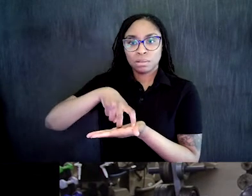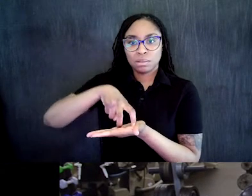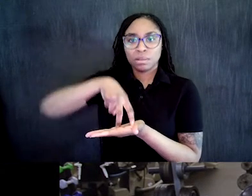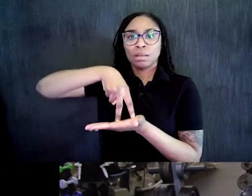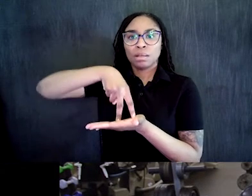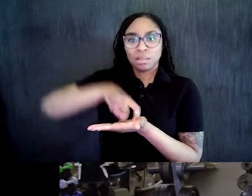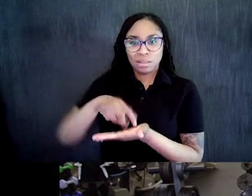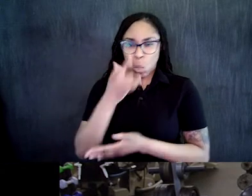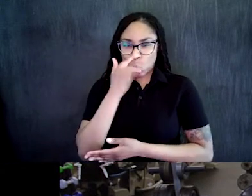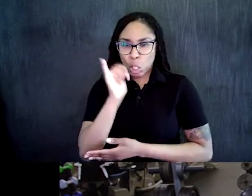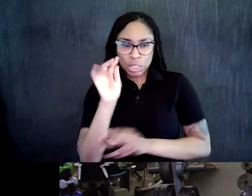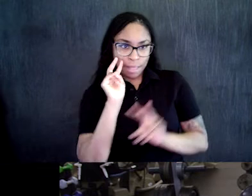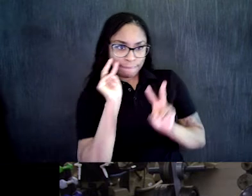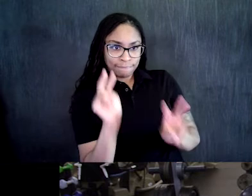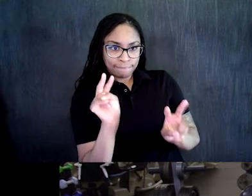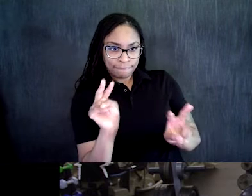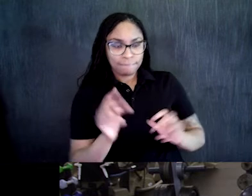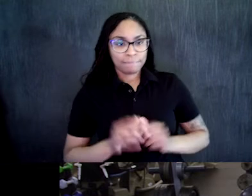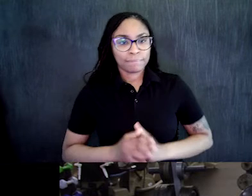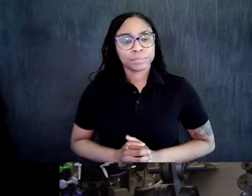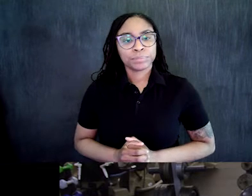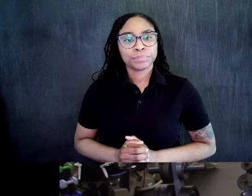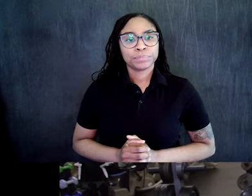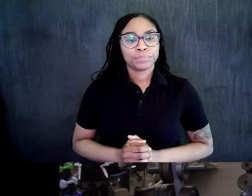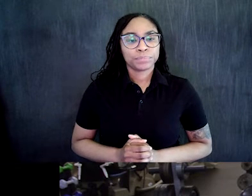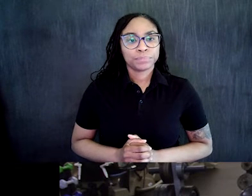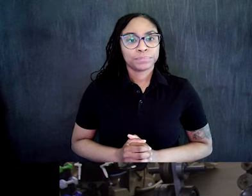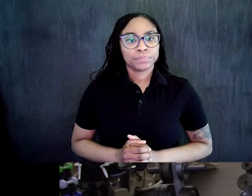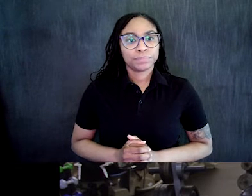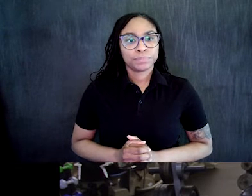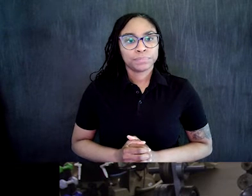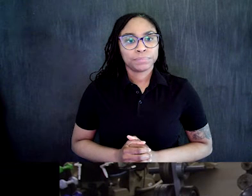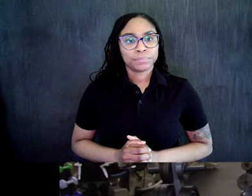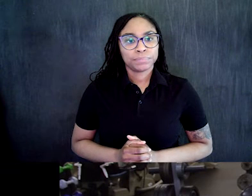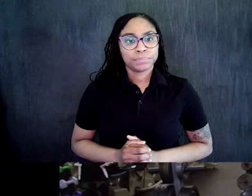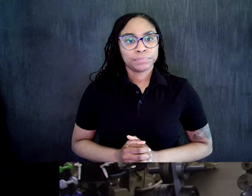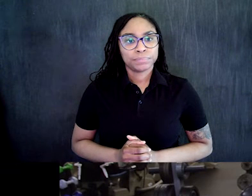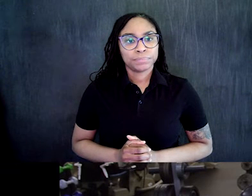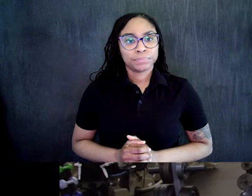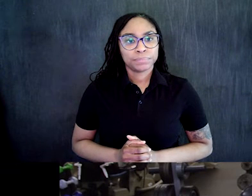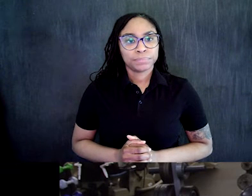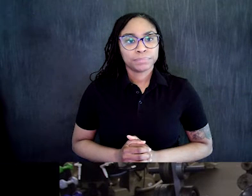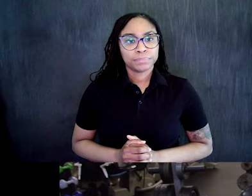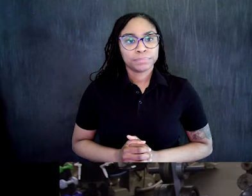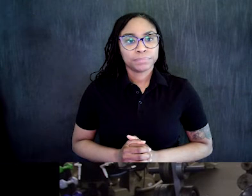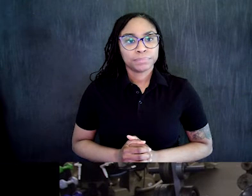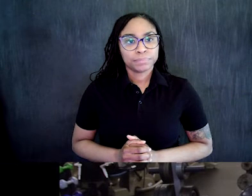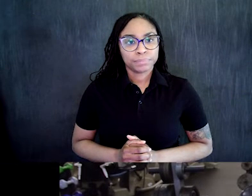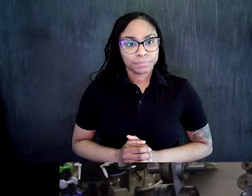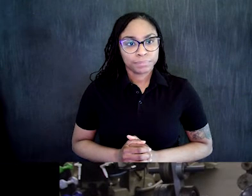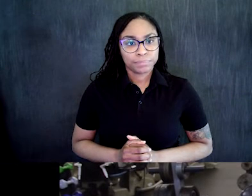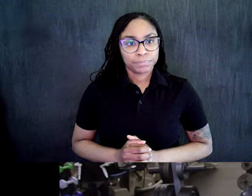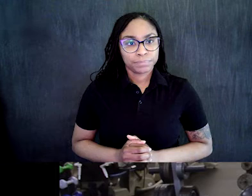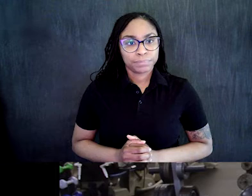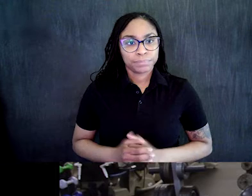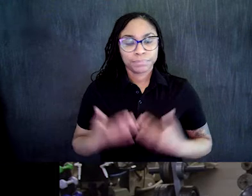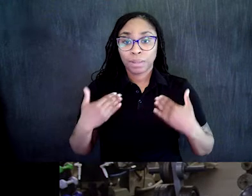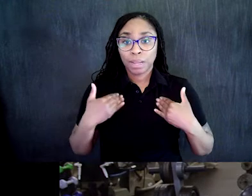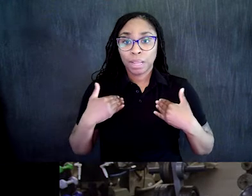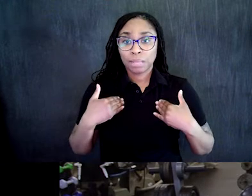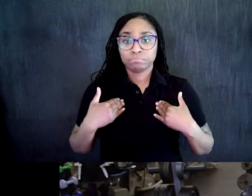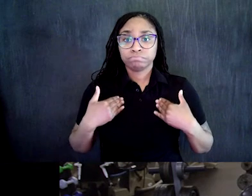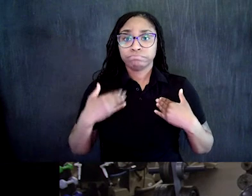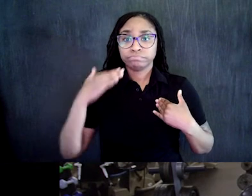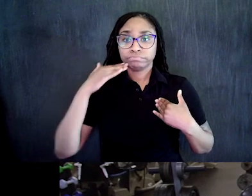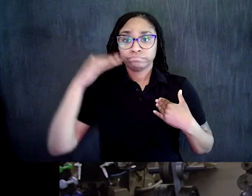three, four. Good. Keep the head up, the chest up the whole time, right? Find a pace that works for you. Nice and easy.